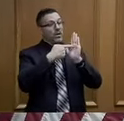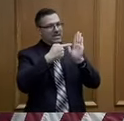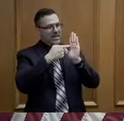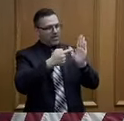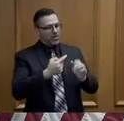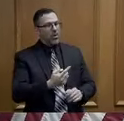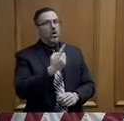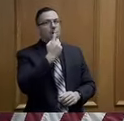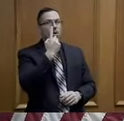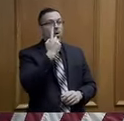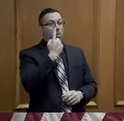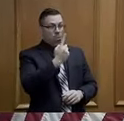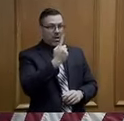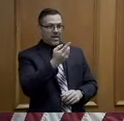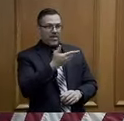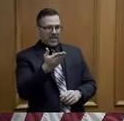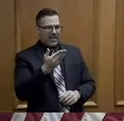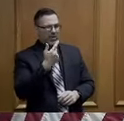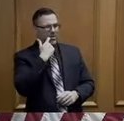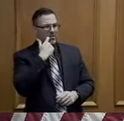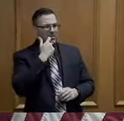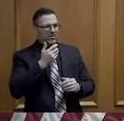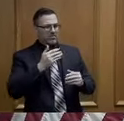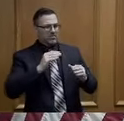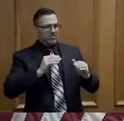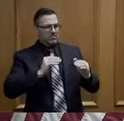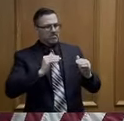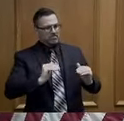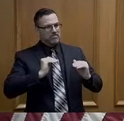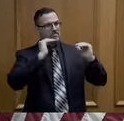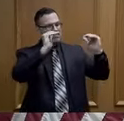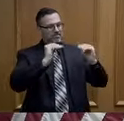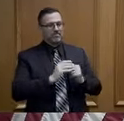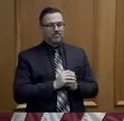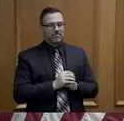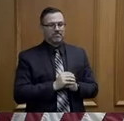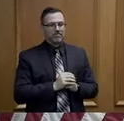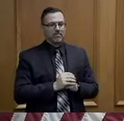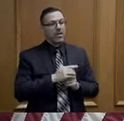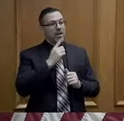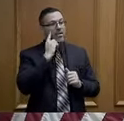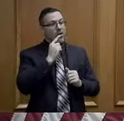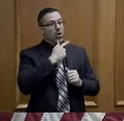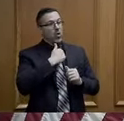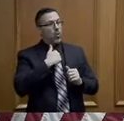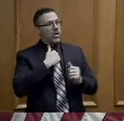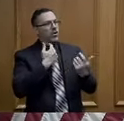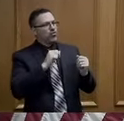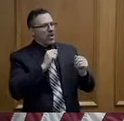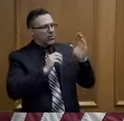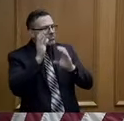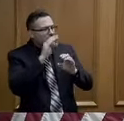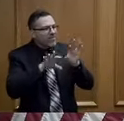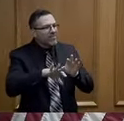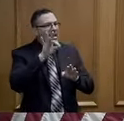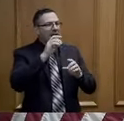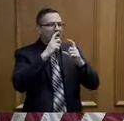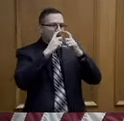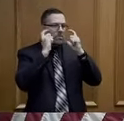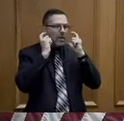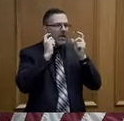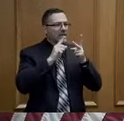in personal protective equipment. We look every day to order masks and suits and